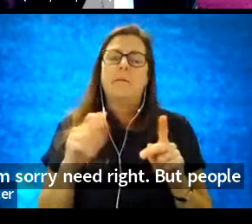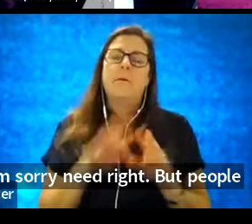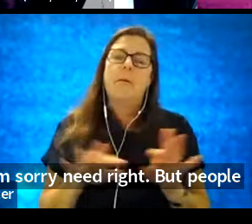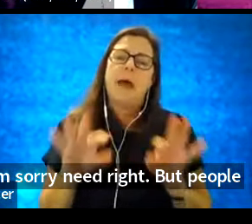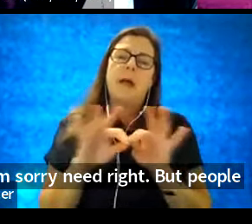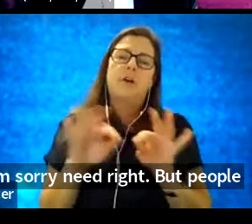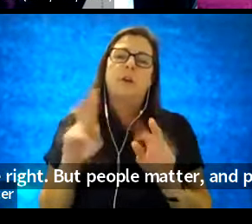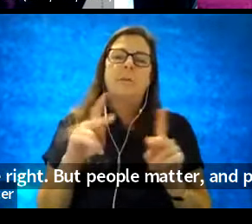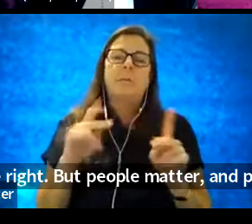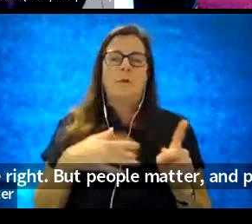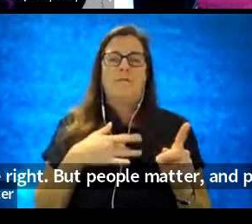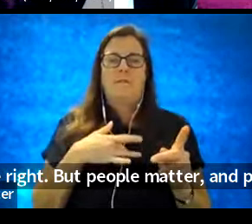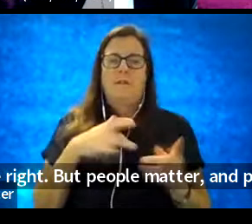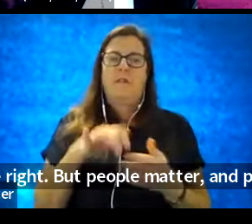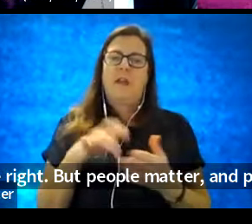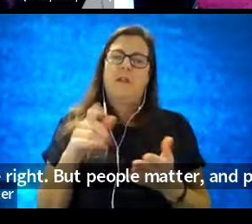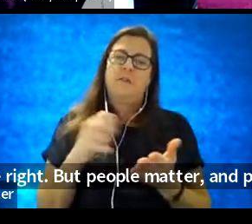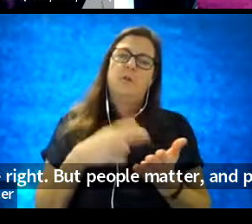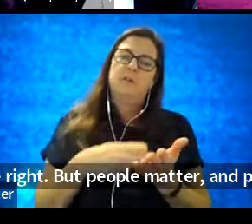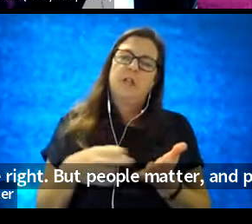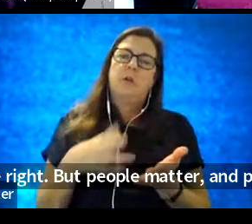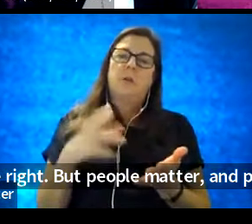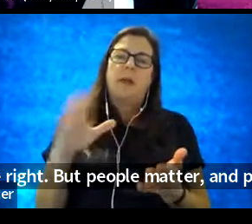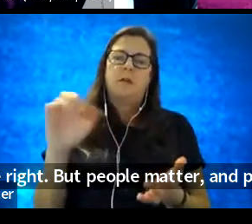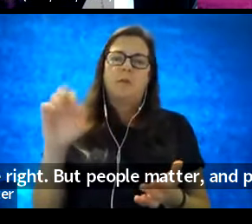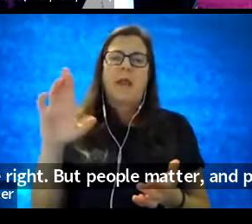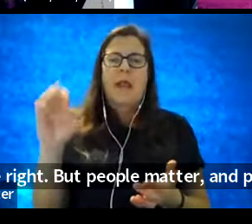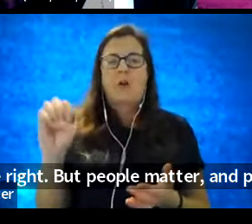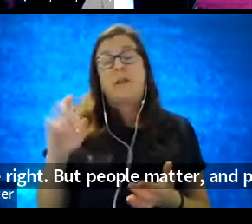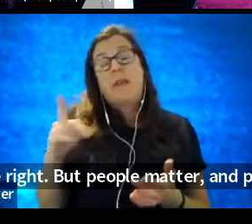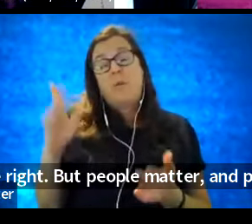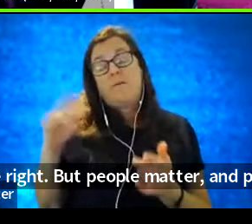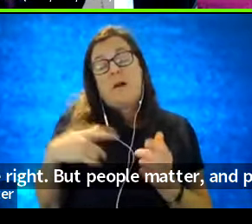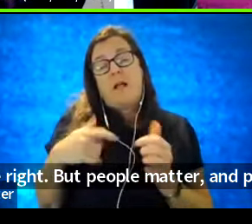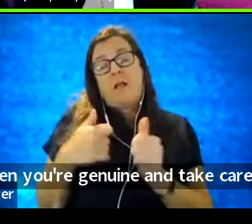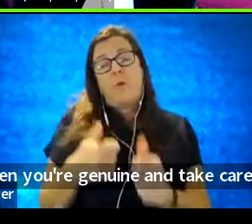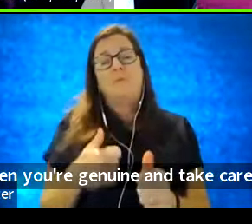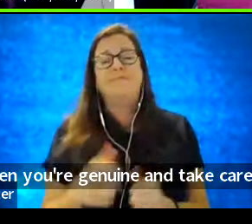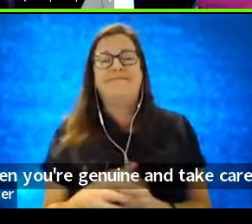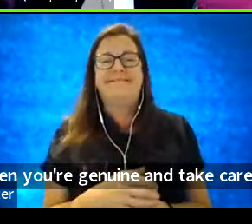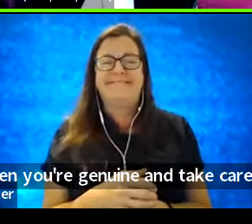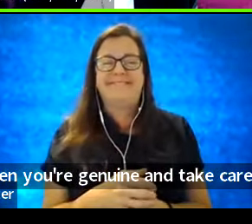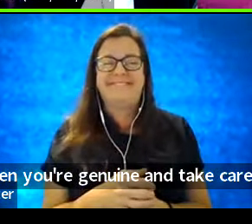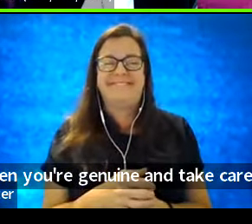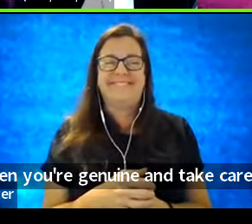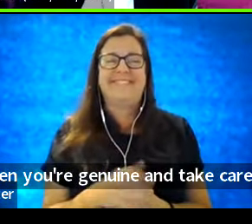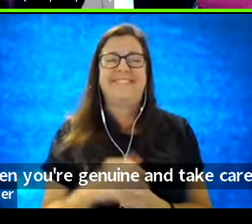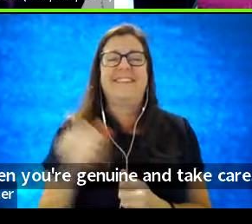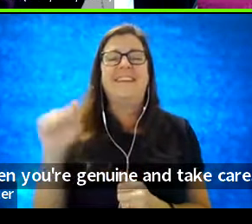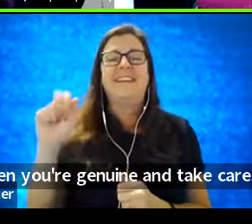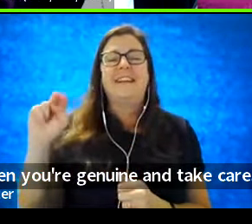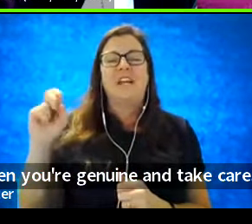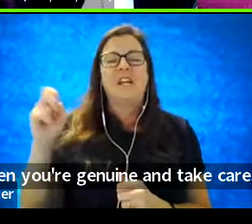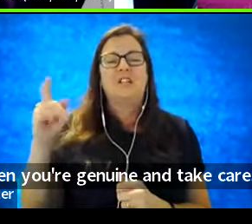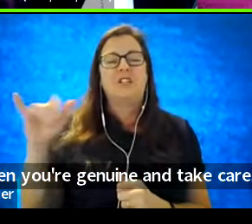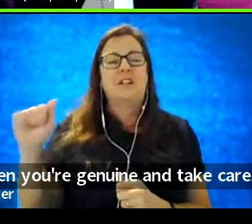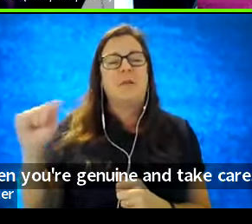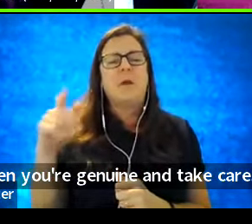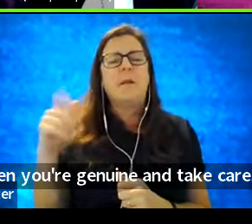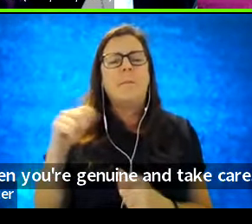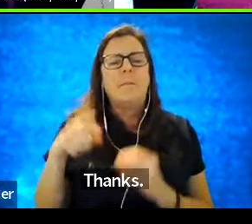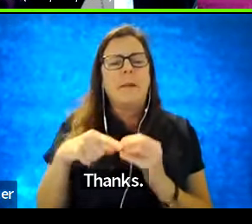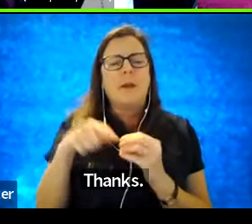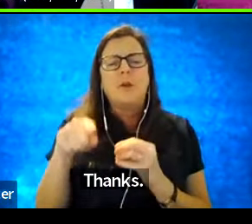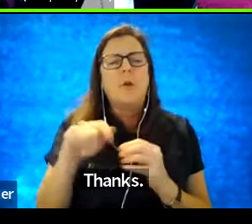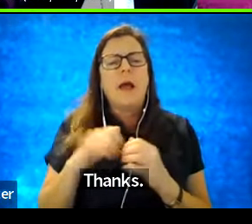feel when you're genuine, and you care. And they follow. Thanks. So, Angela, what about you?